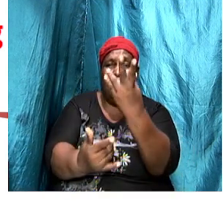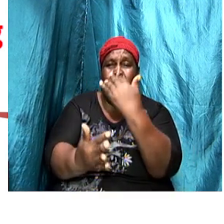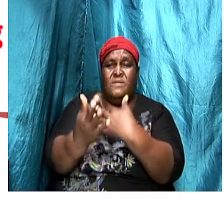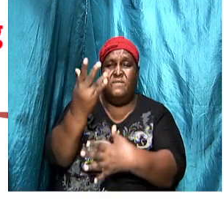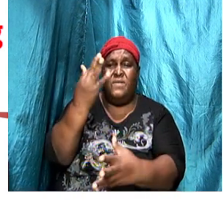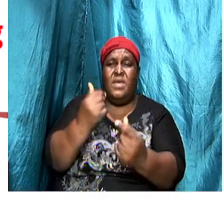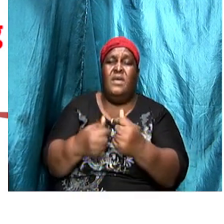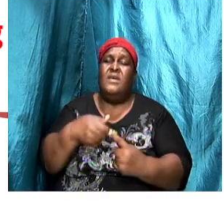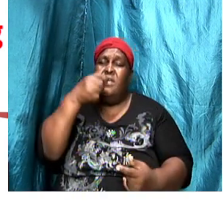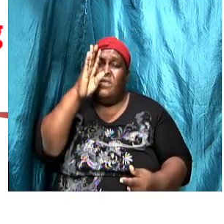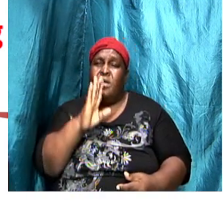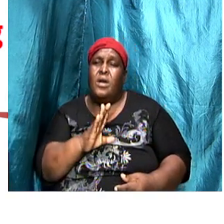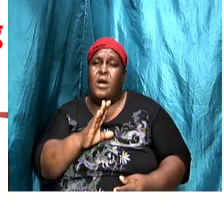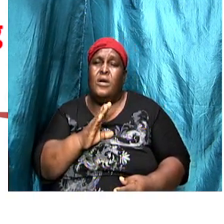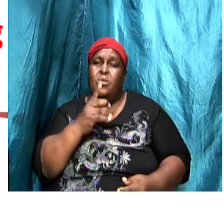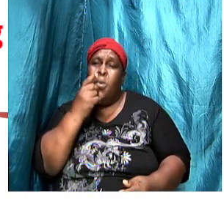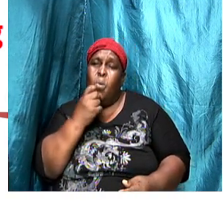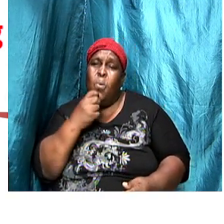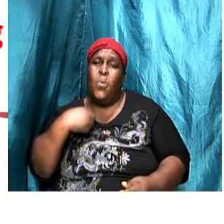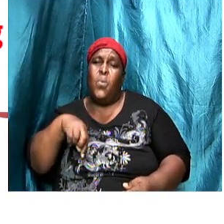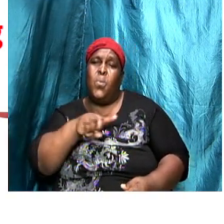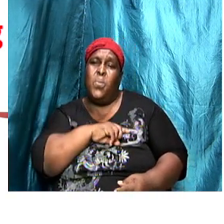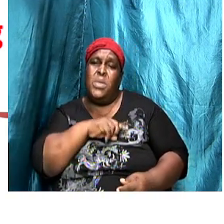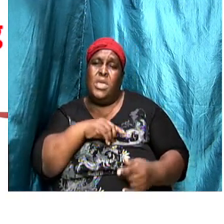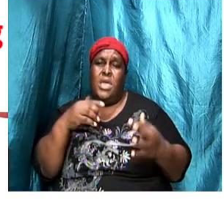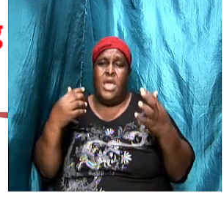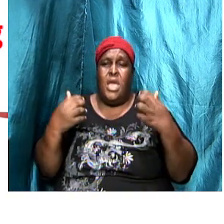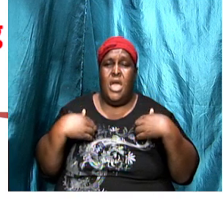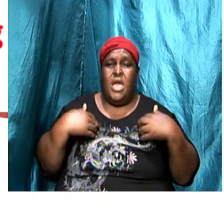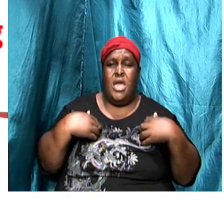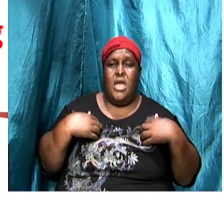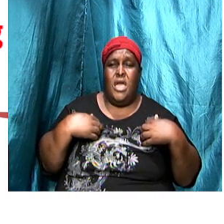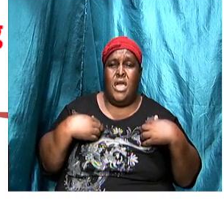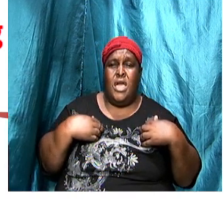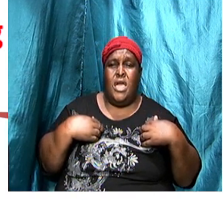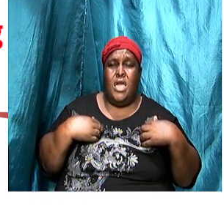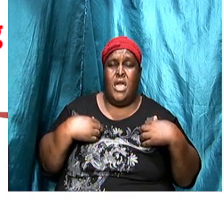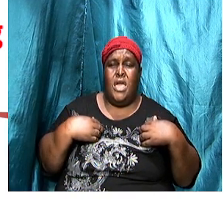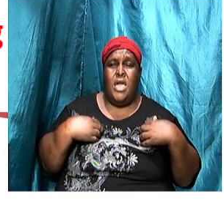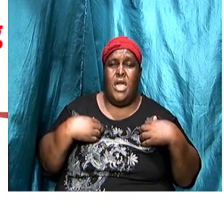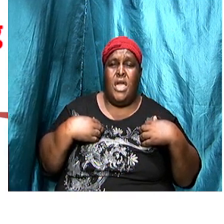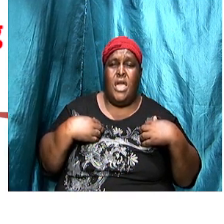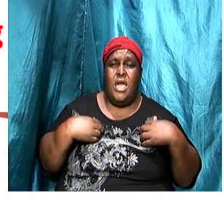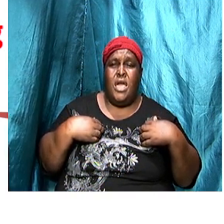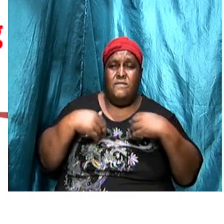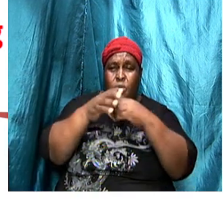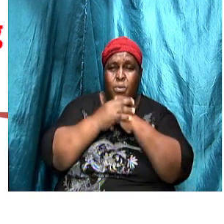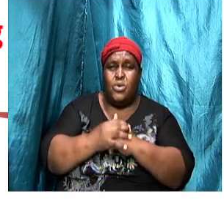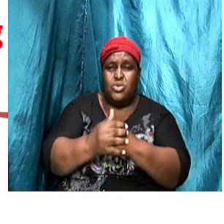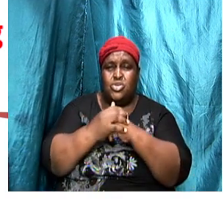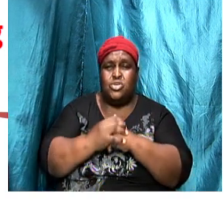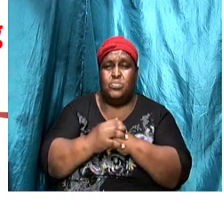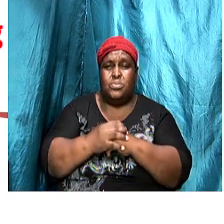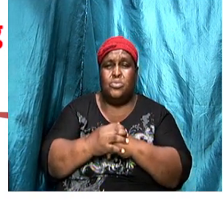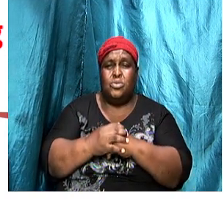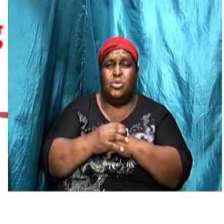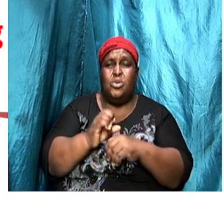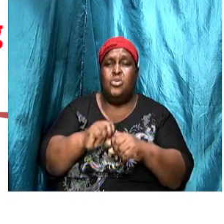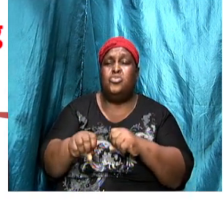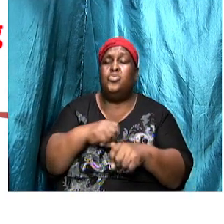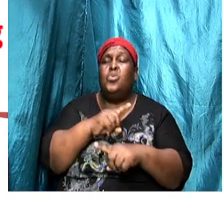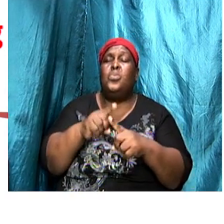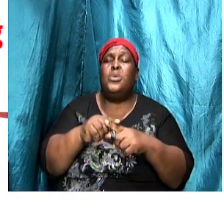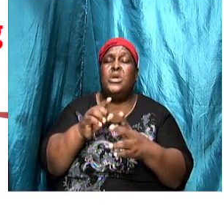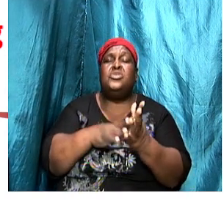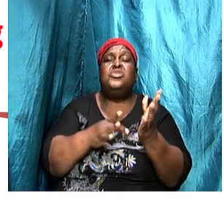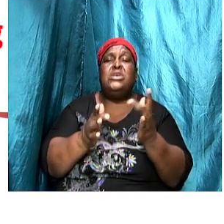whom we have to deal is a consuming fire so after Jesus gave them their commendation and told